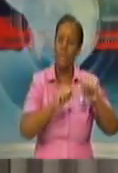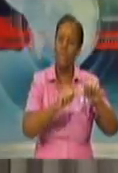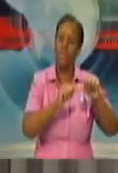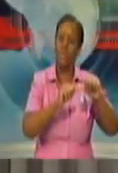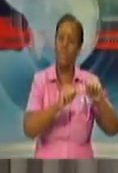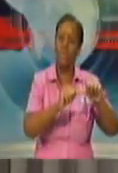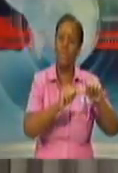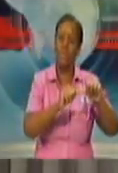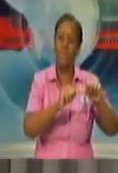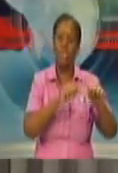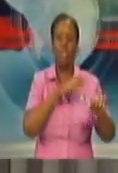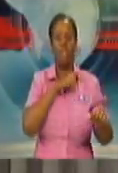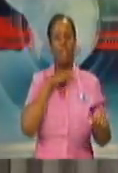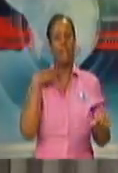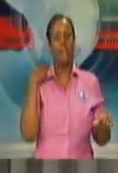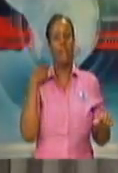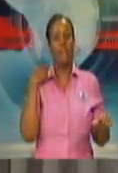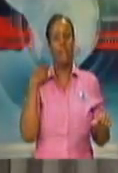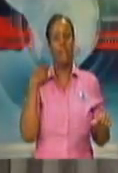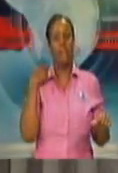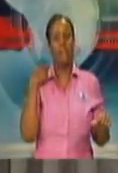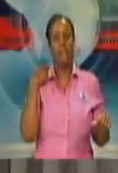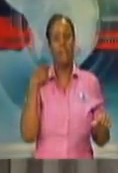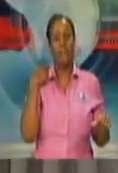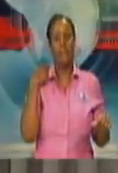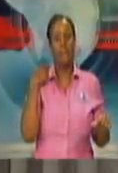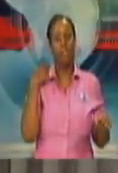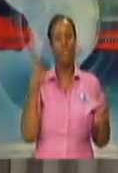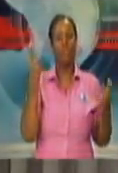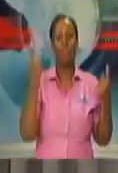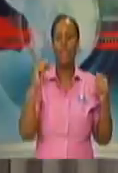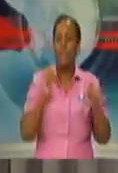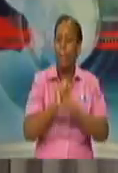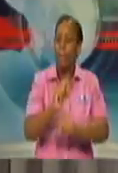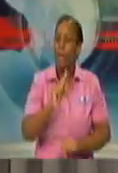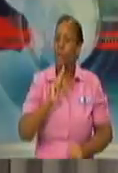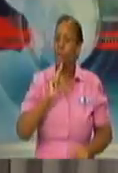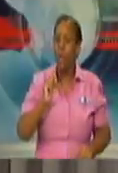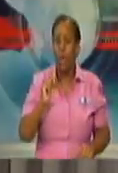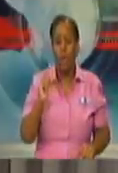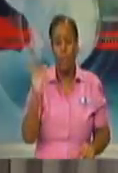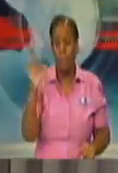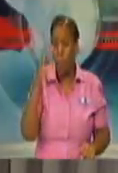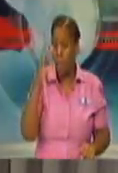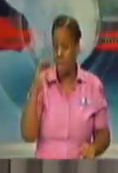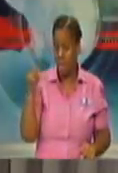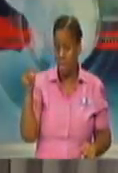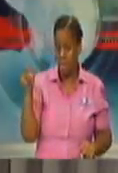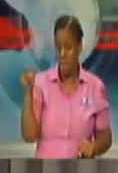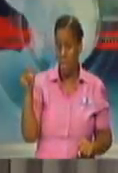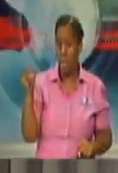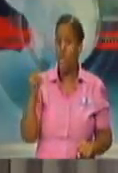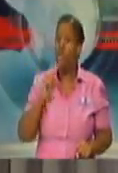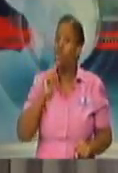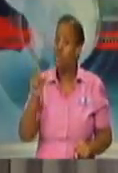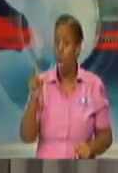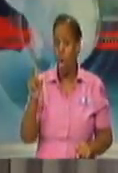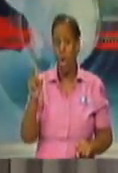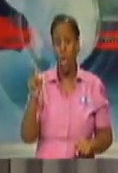by product when it comes to ensuring our food security. So we're working on it. I can say